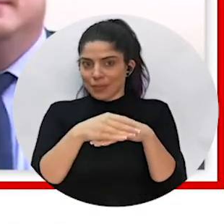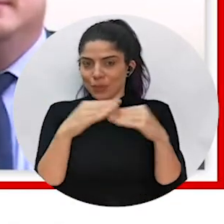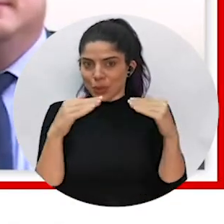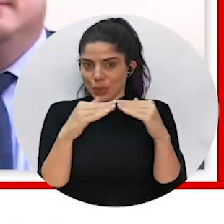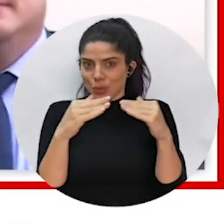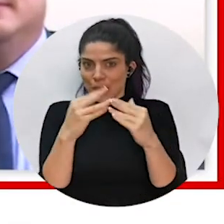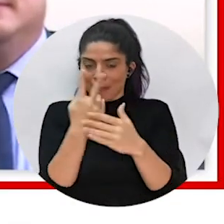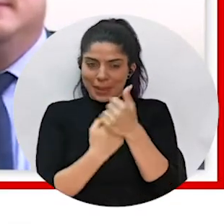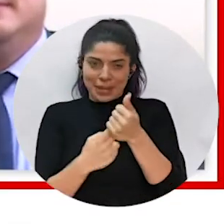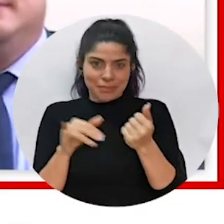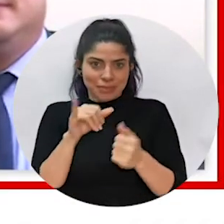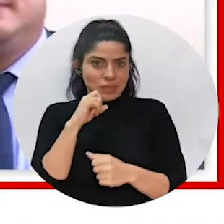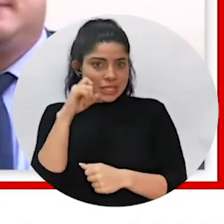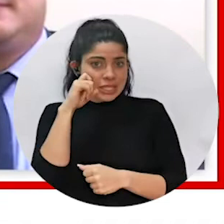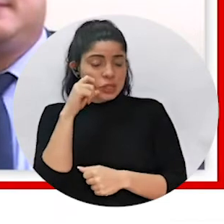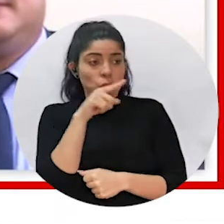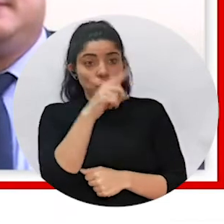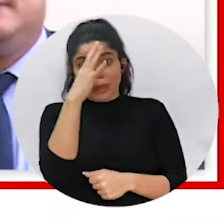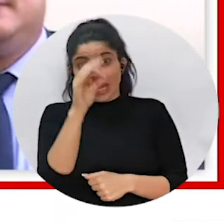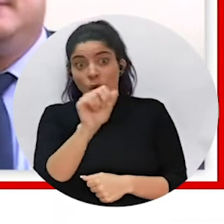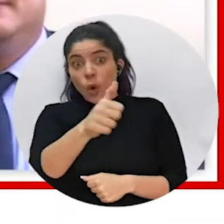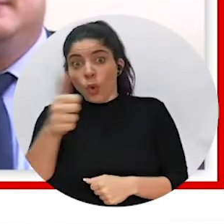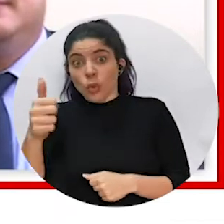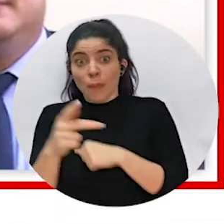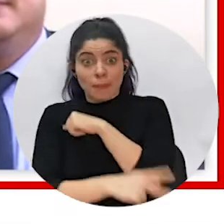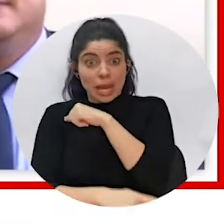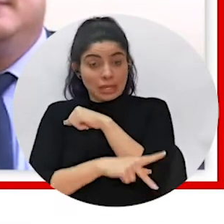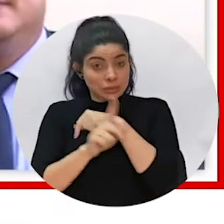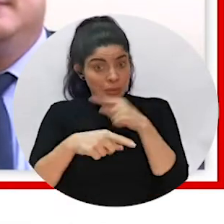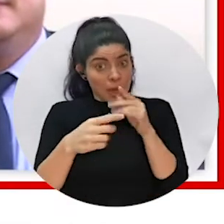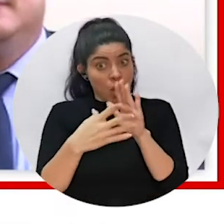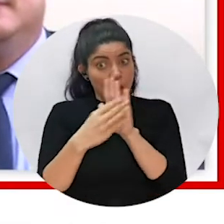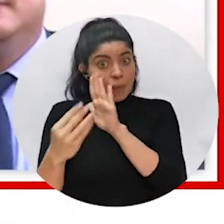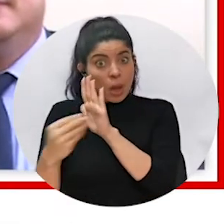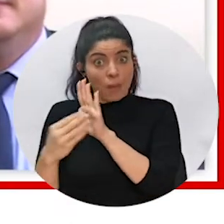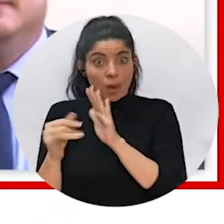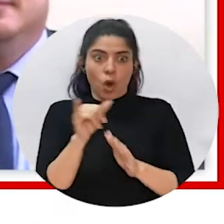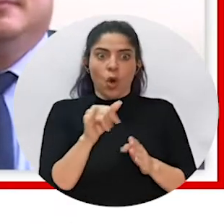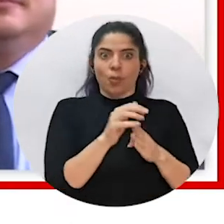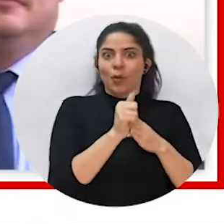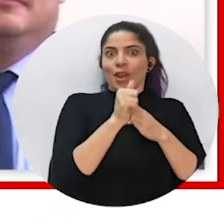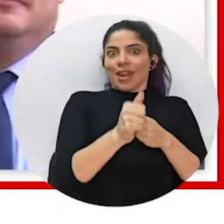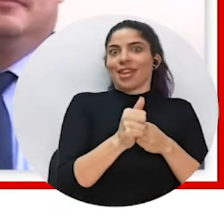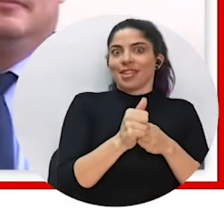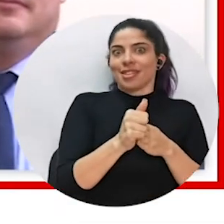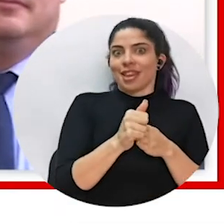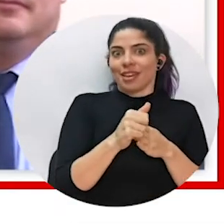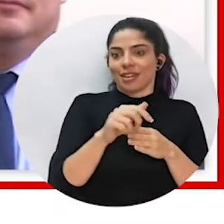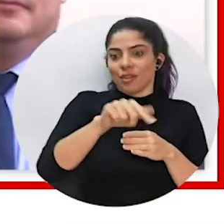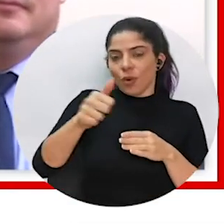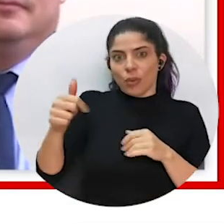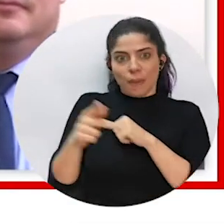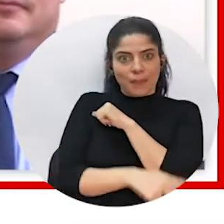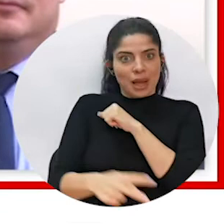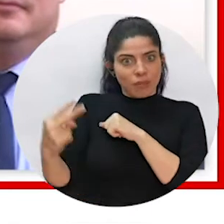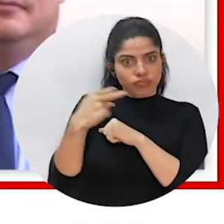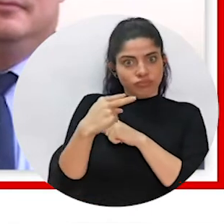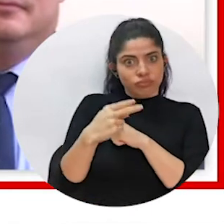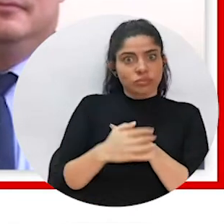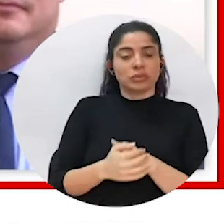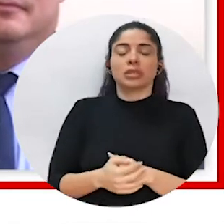legalize same-sex marriage. Do you anticipate others following? Are you the leader for the region in this regard?